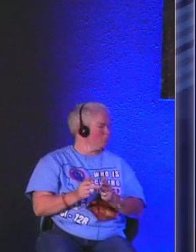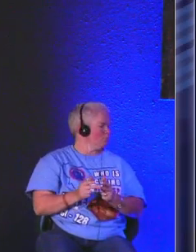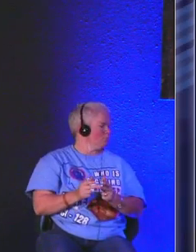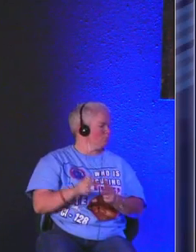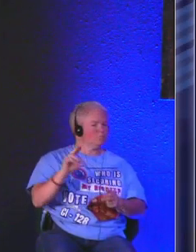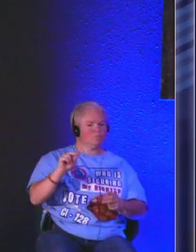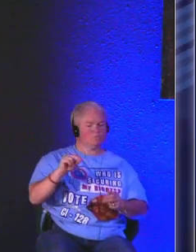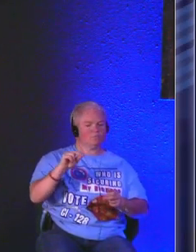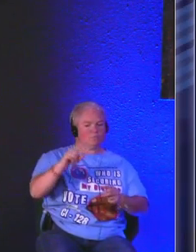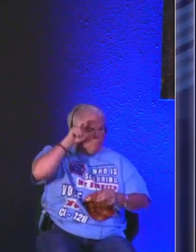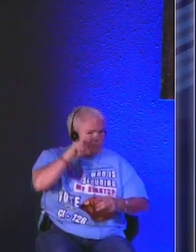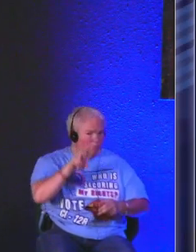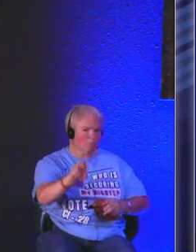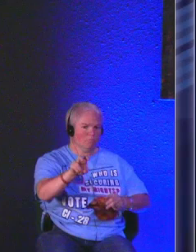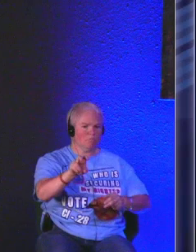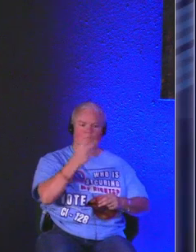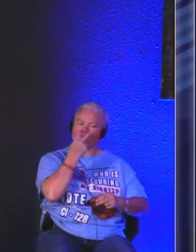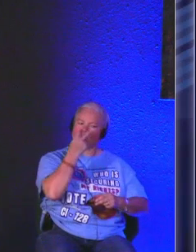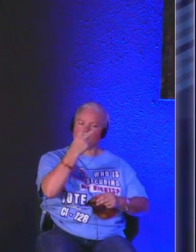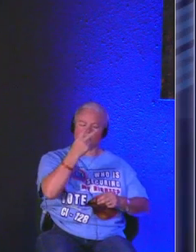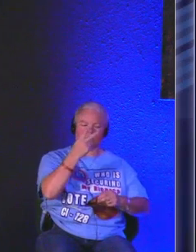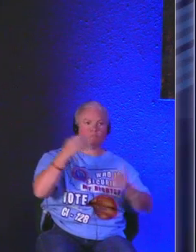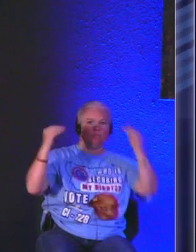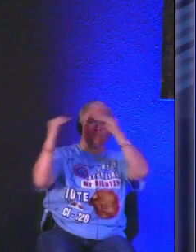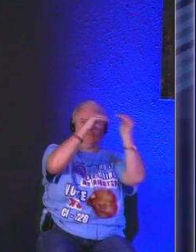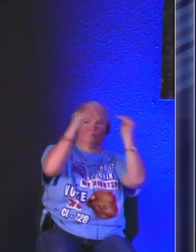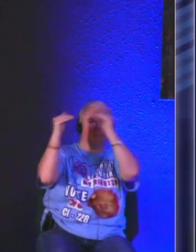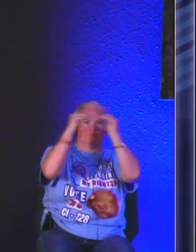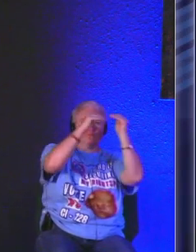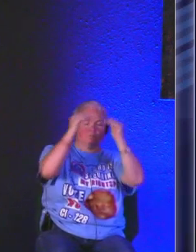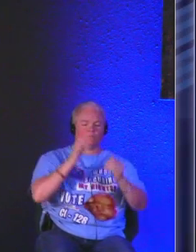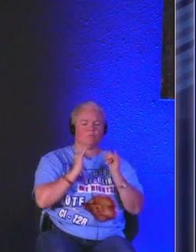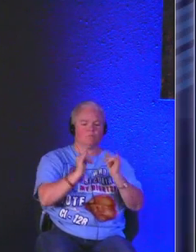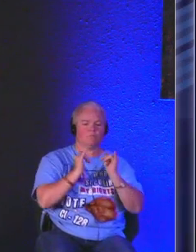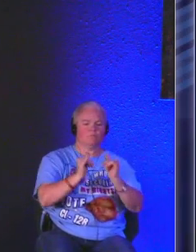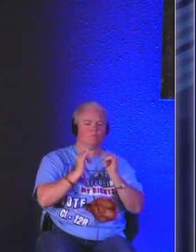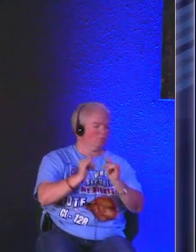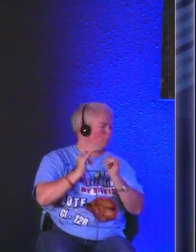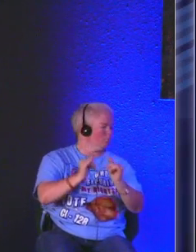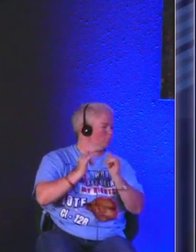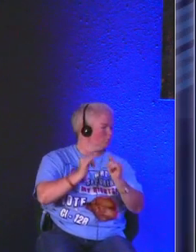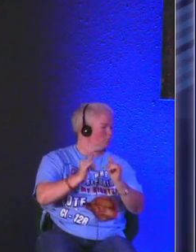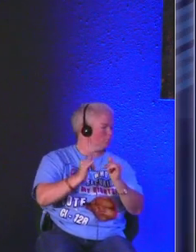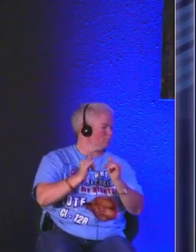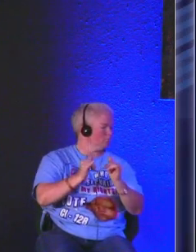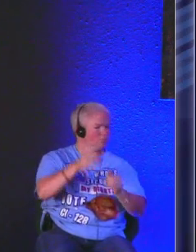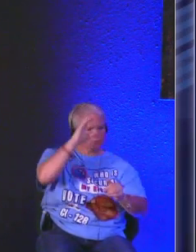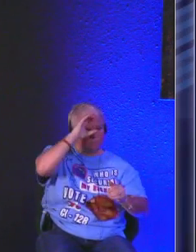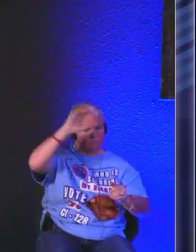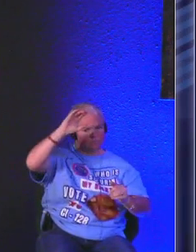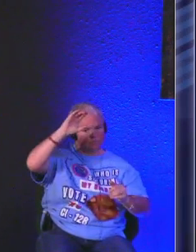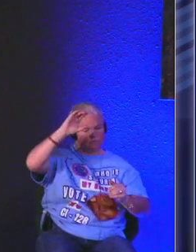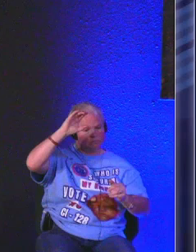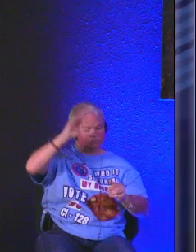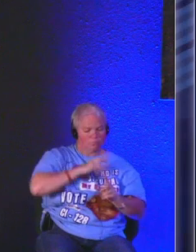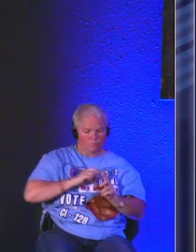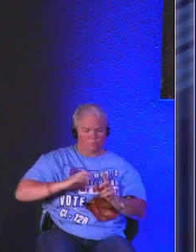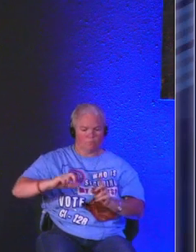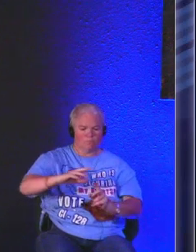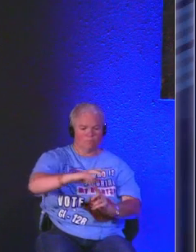and there is no doubt that we are seeing this battle play out within the context of